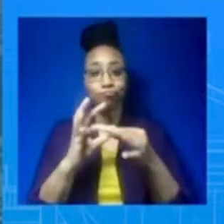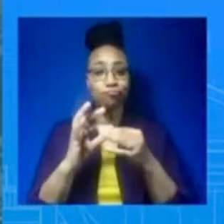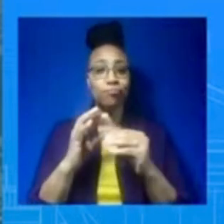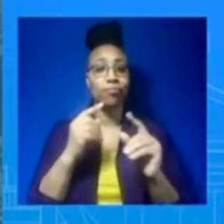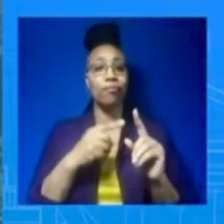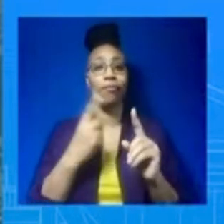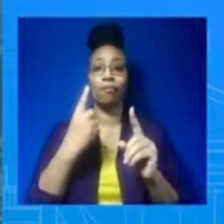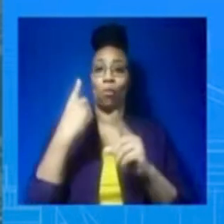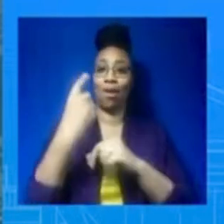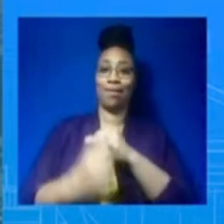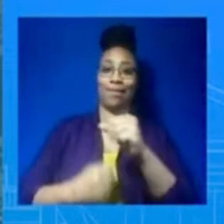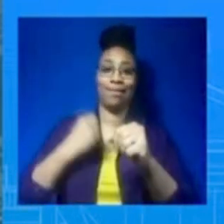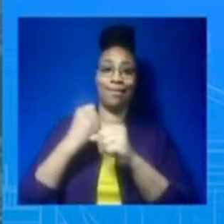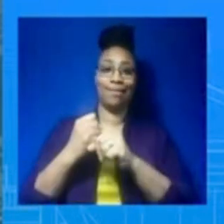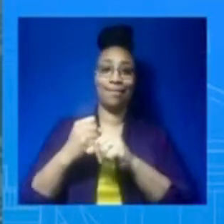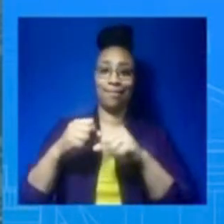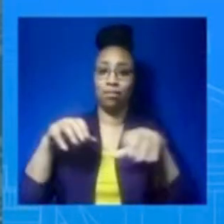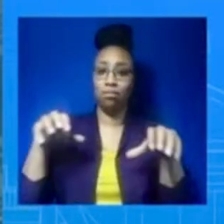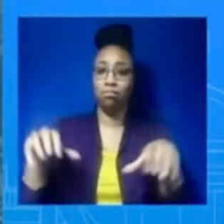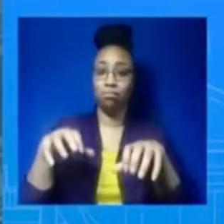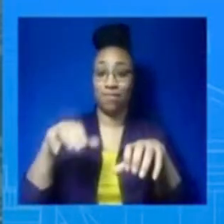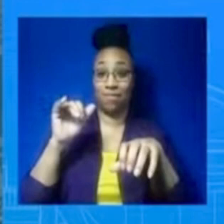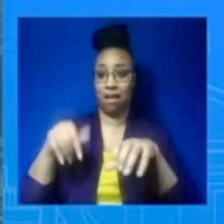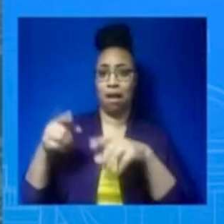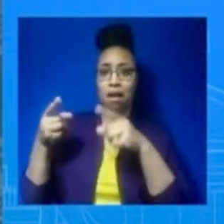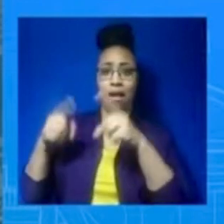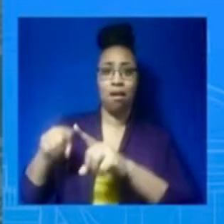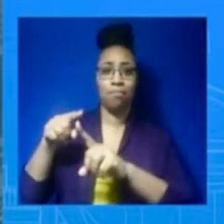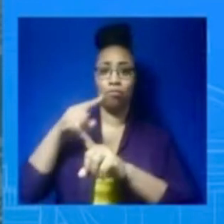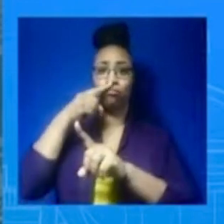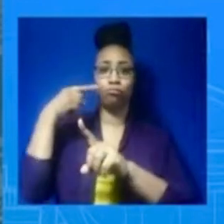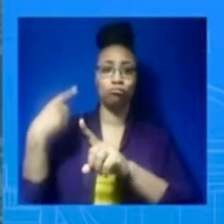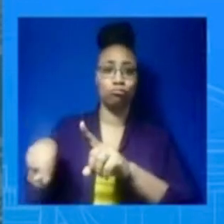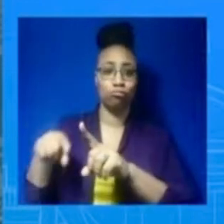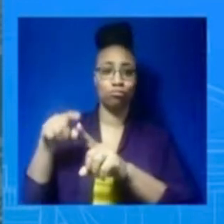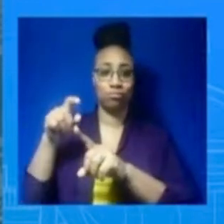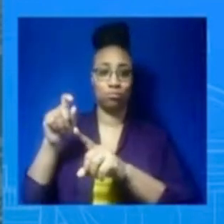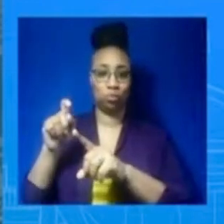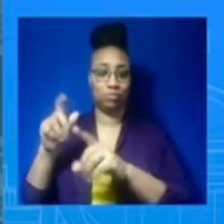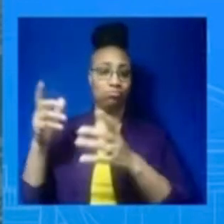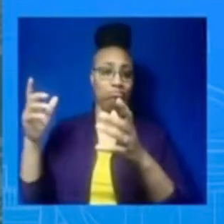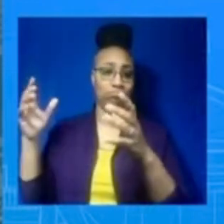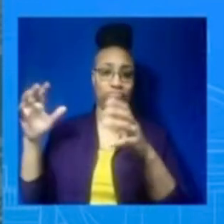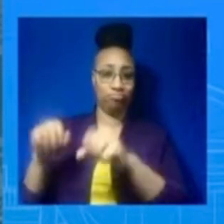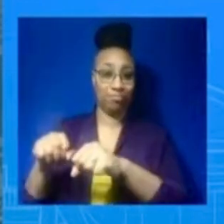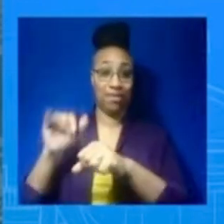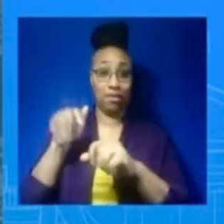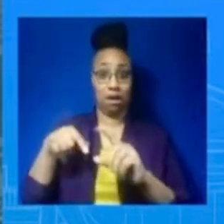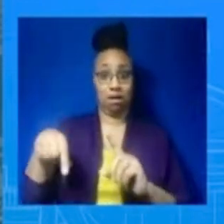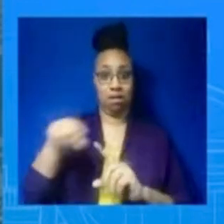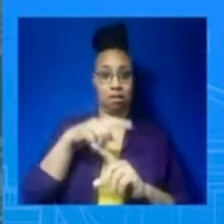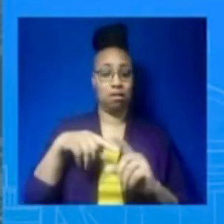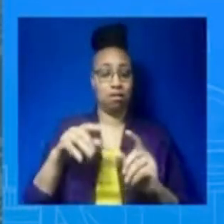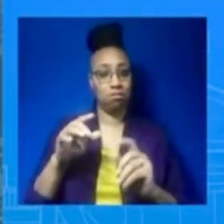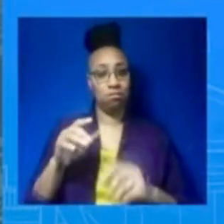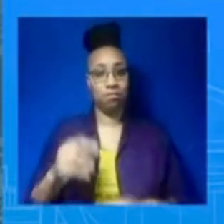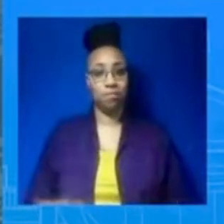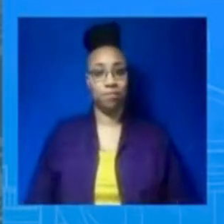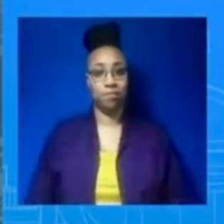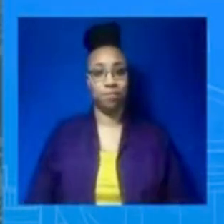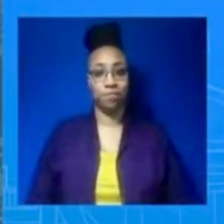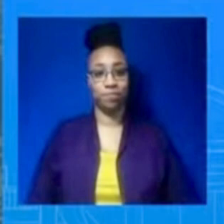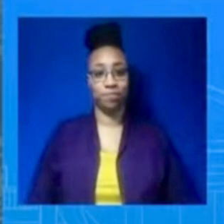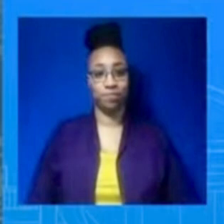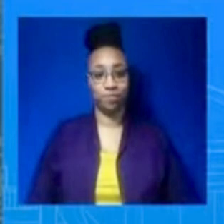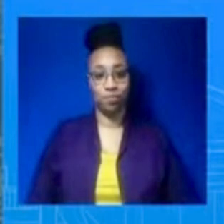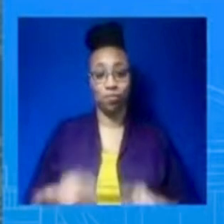John Kirby, who will preview the trip. John, do you want to go? Sure. You're welcome. Make sure we're It's all yours. No, no. I know